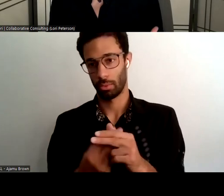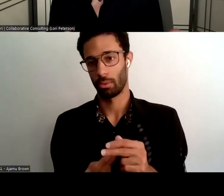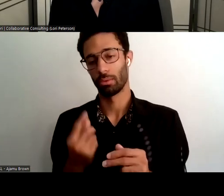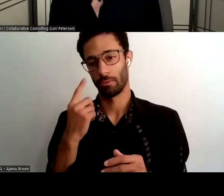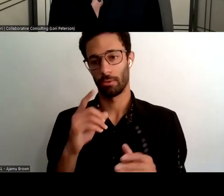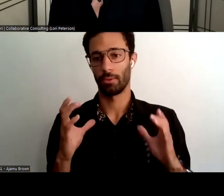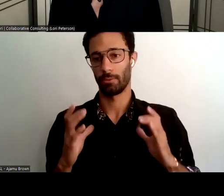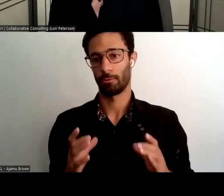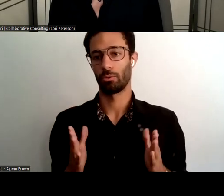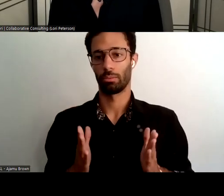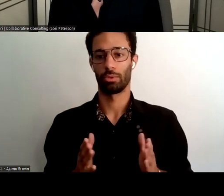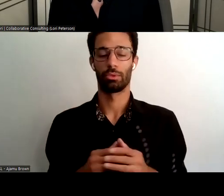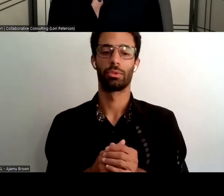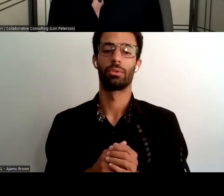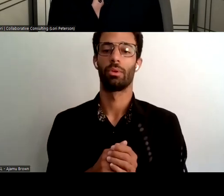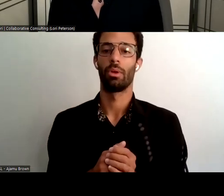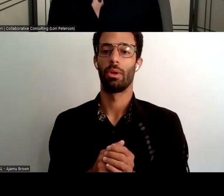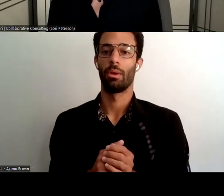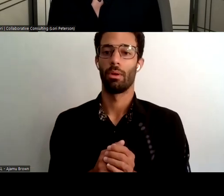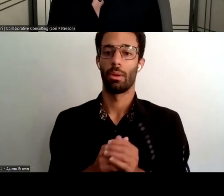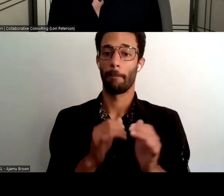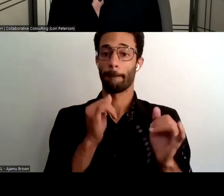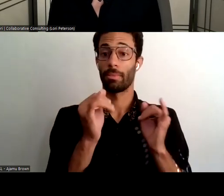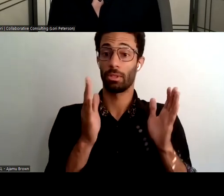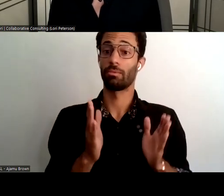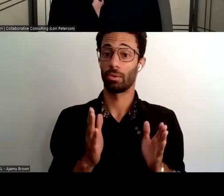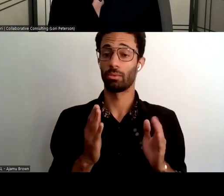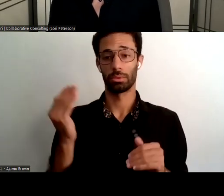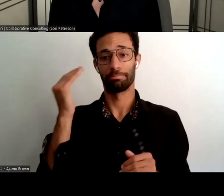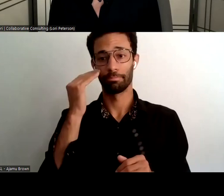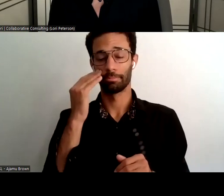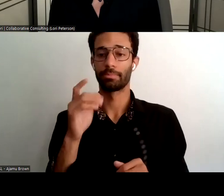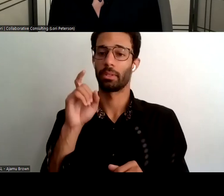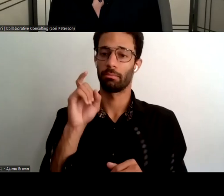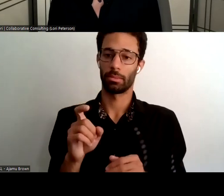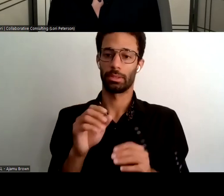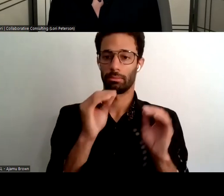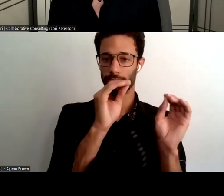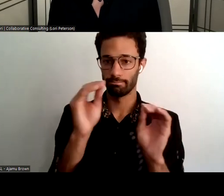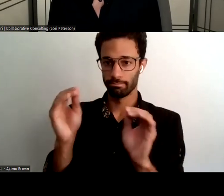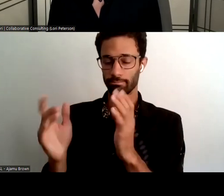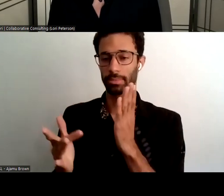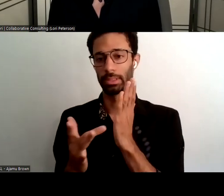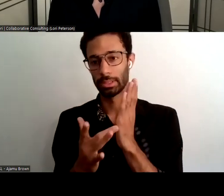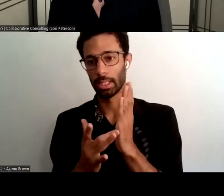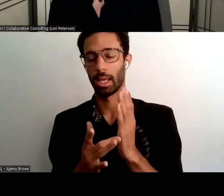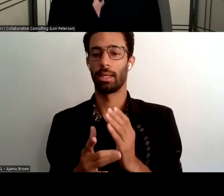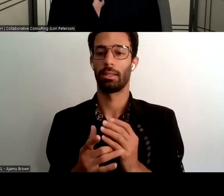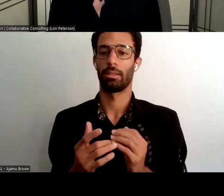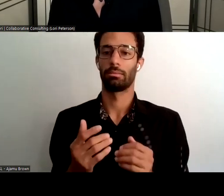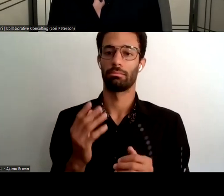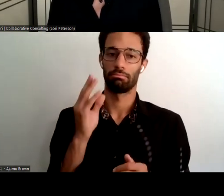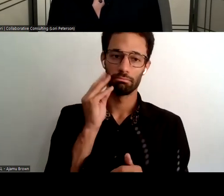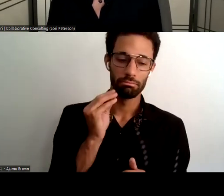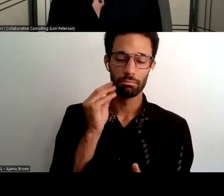interviewees really acknowledge that the triple a's will need to become more tech relevant in the way they manage their operations